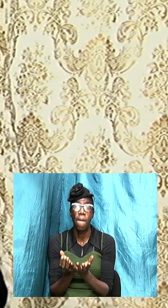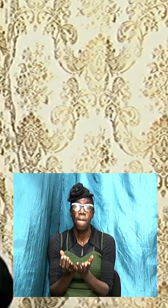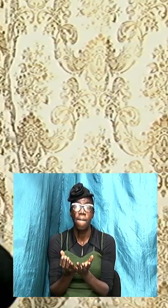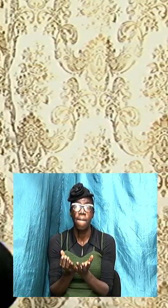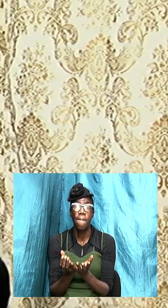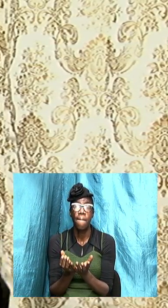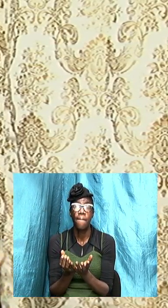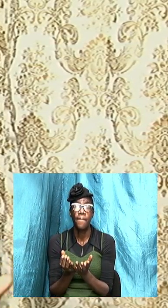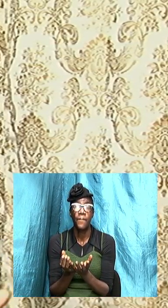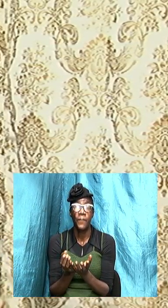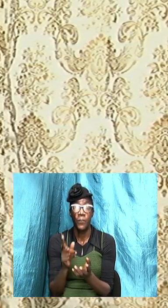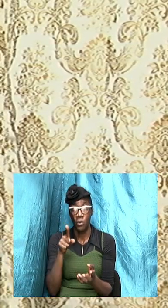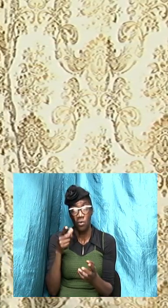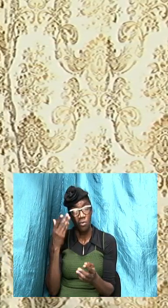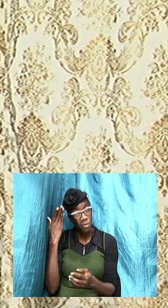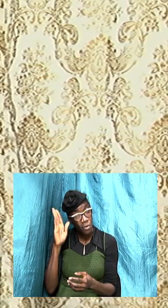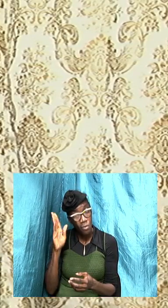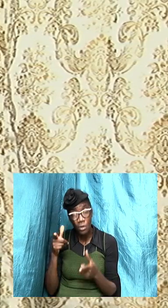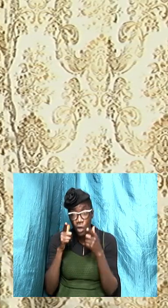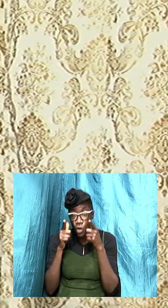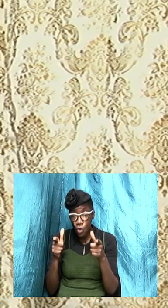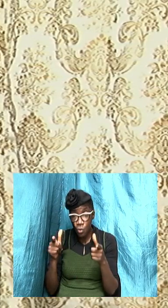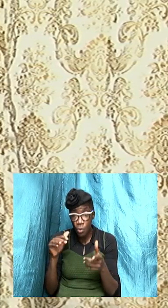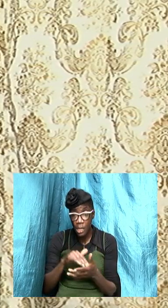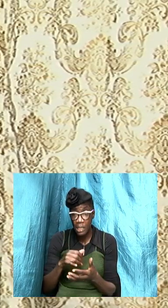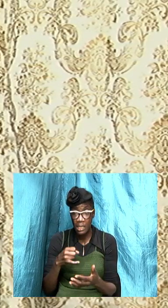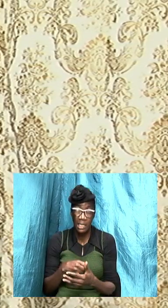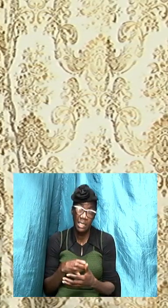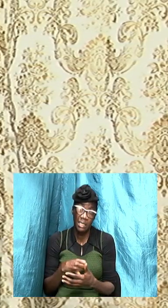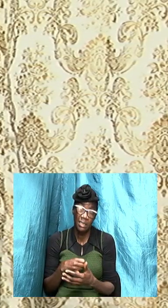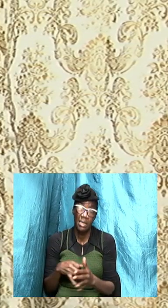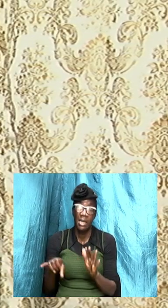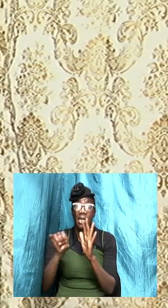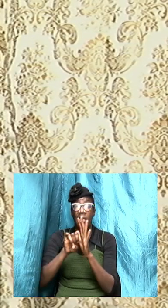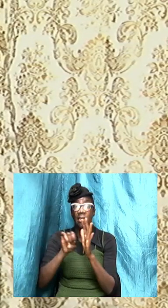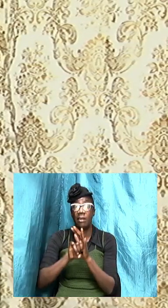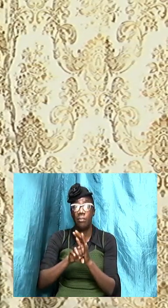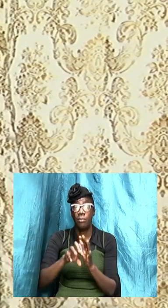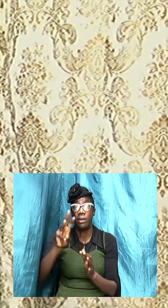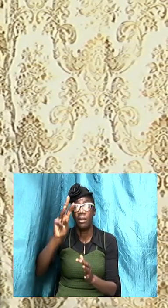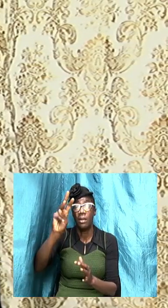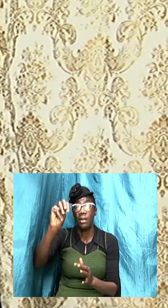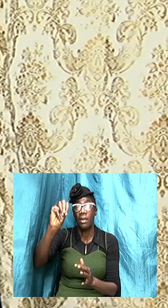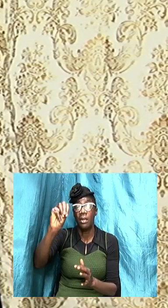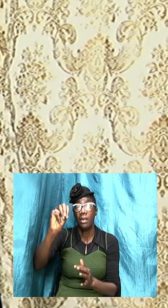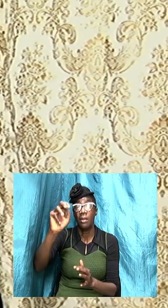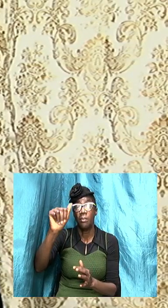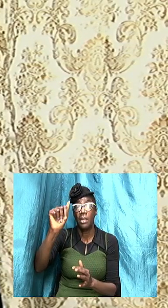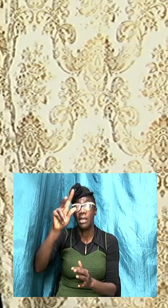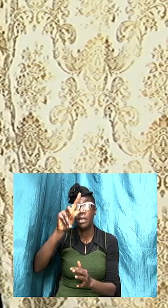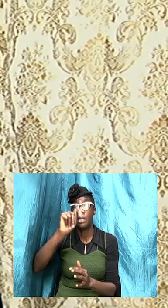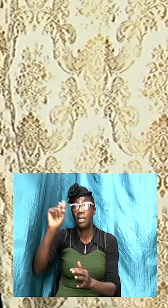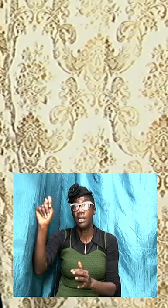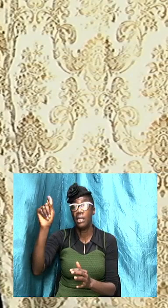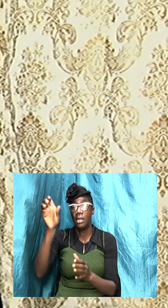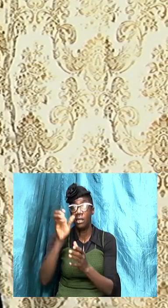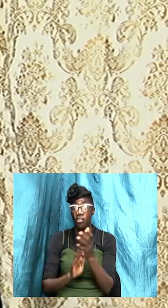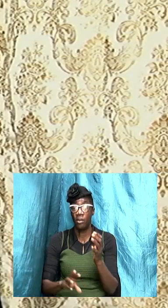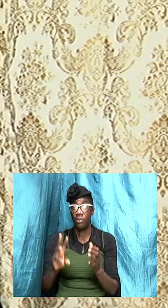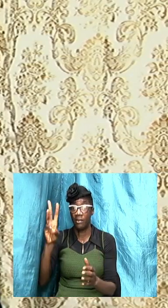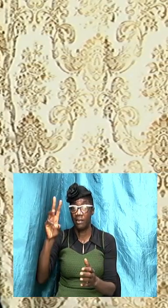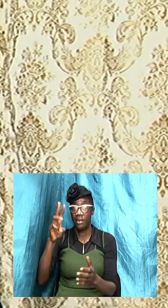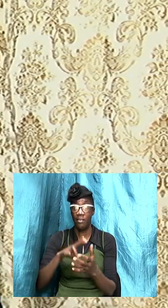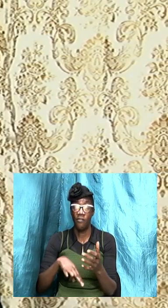have not taken a look at it but if we look for example at Matthew chapter 6 and verses 12